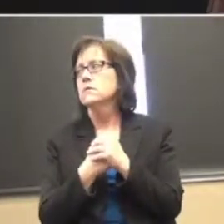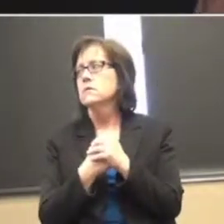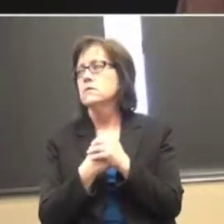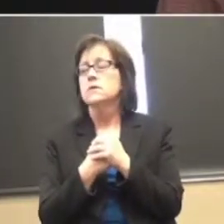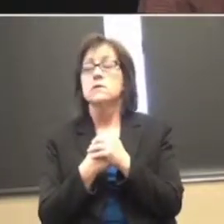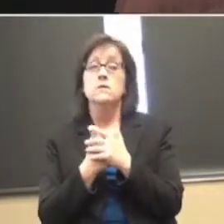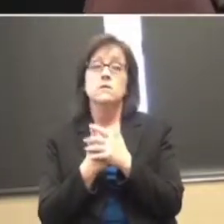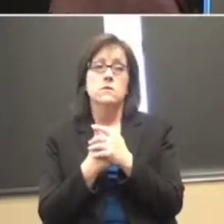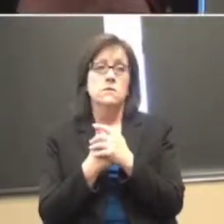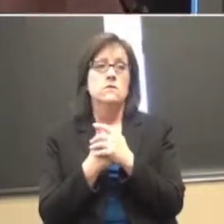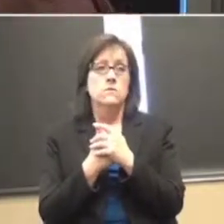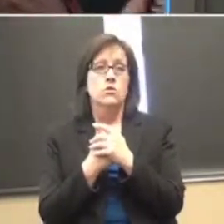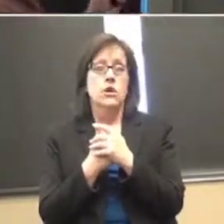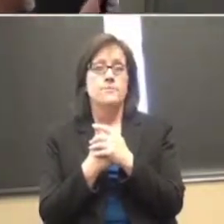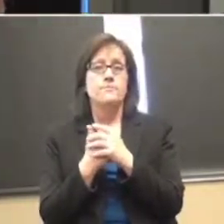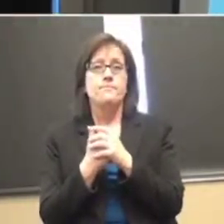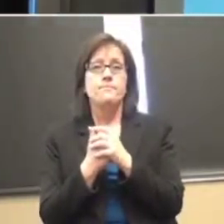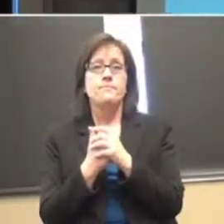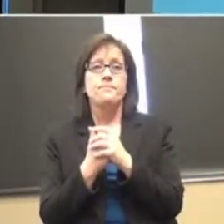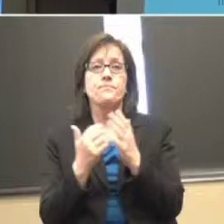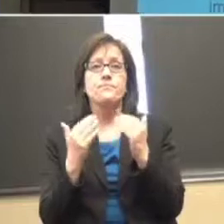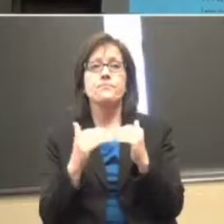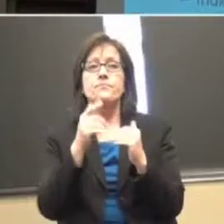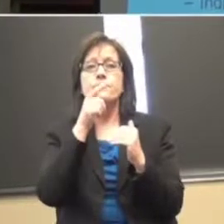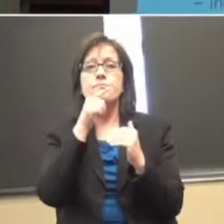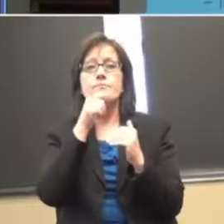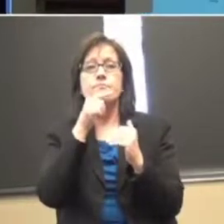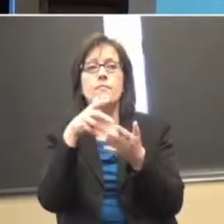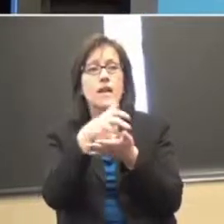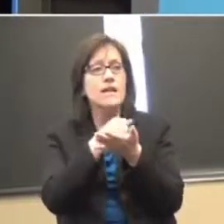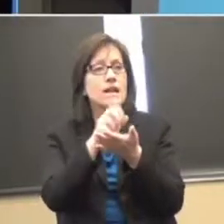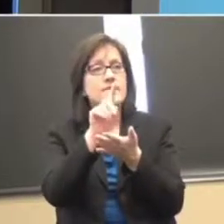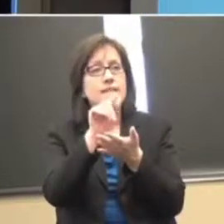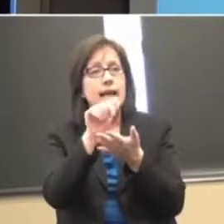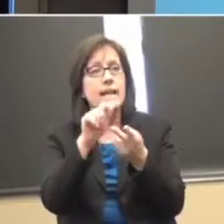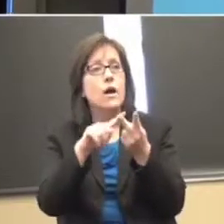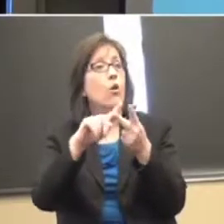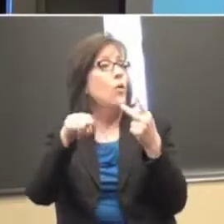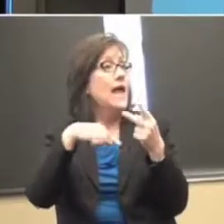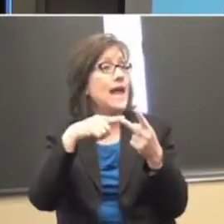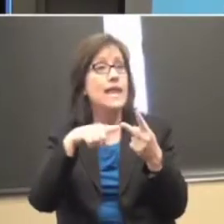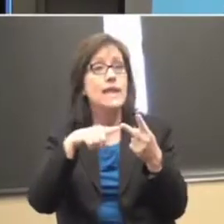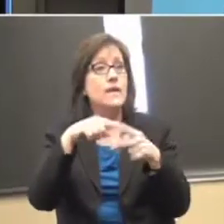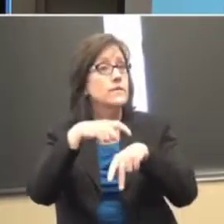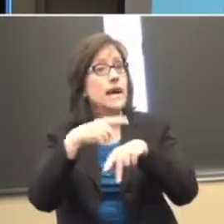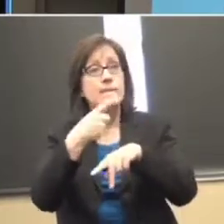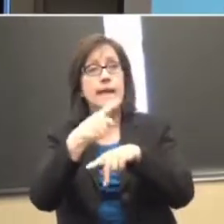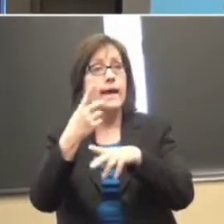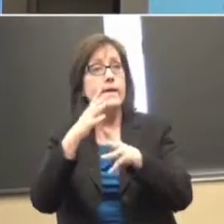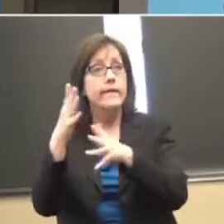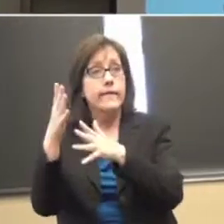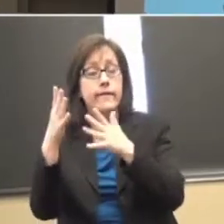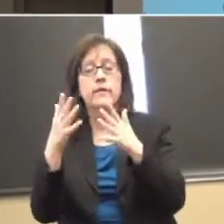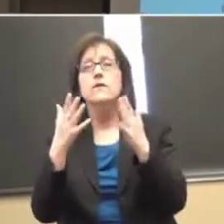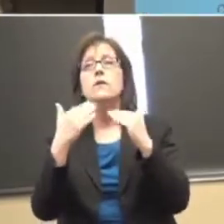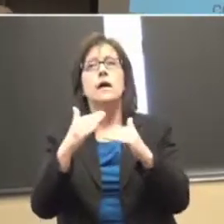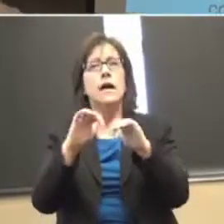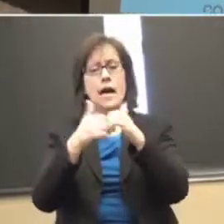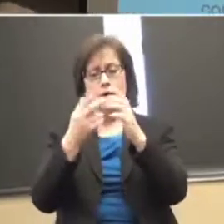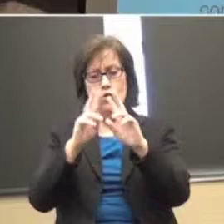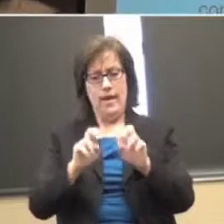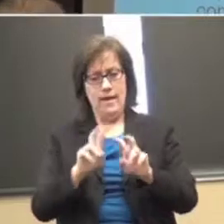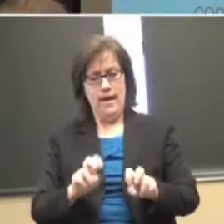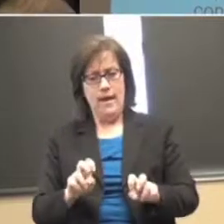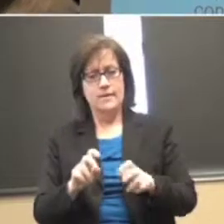All right. So who will collect the data? When will the data be collected? How are these going to be analyzed? And then how will we receive